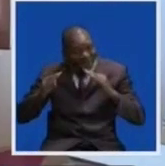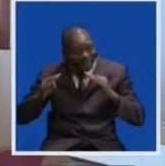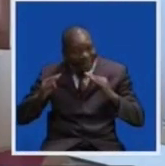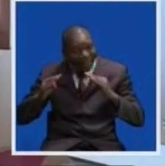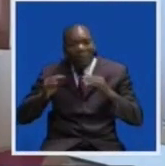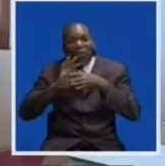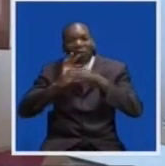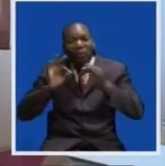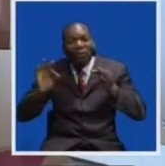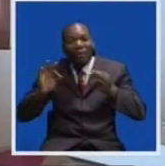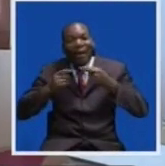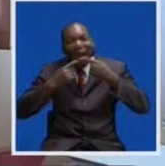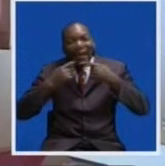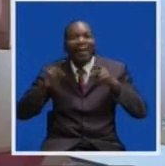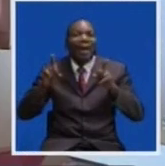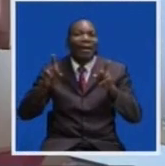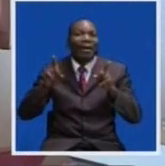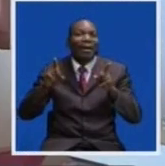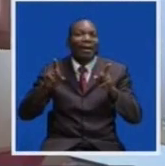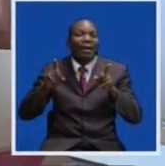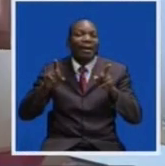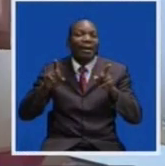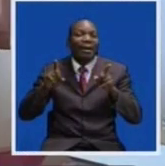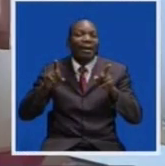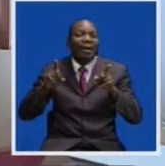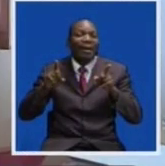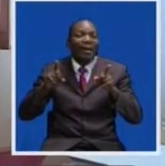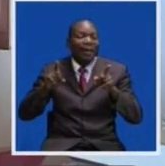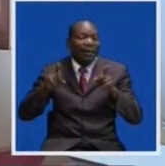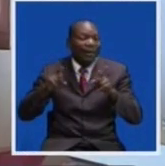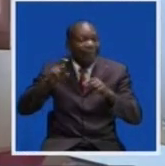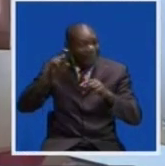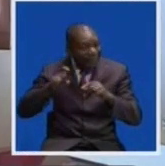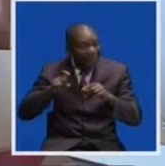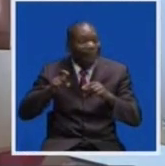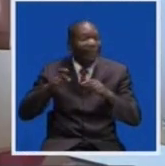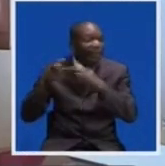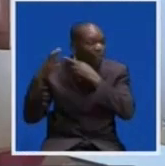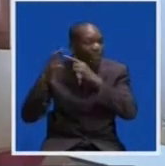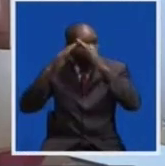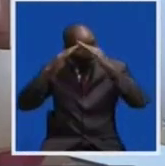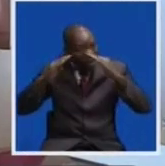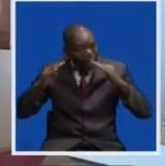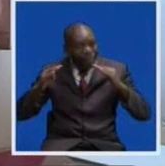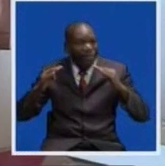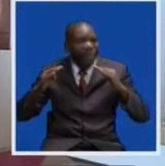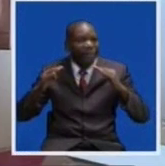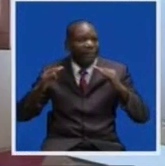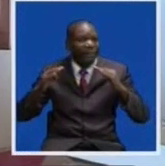that. And as radio stations need to air the